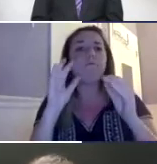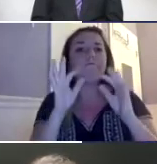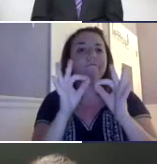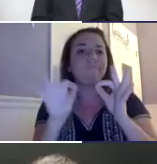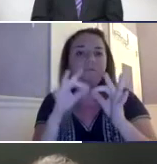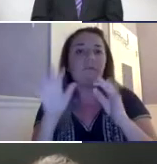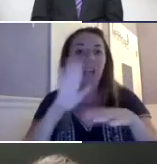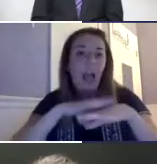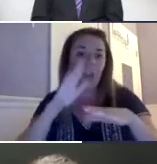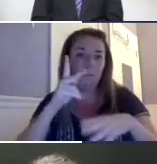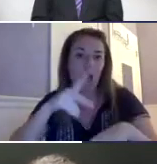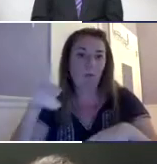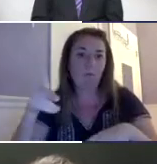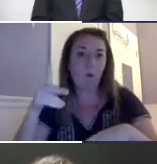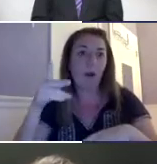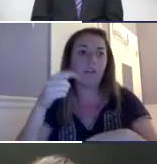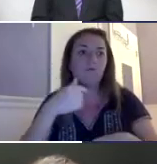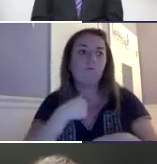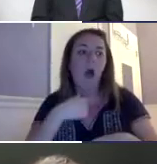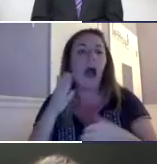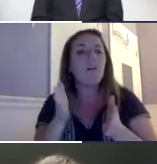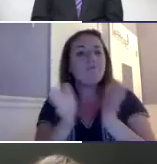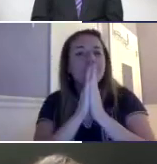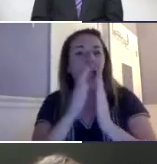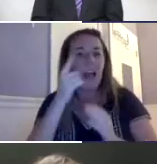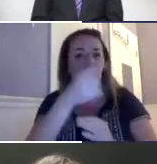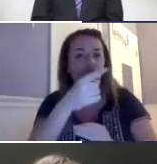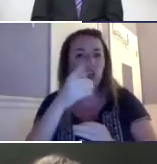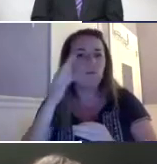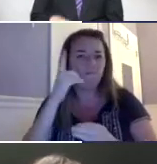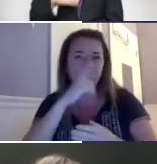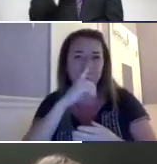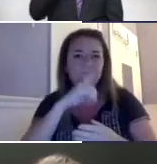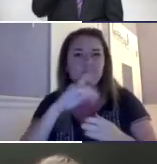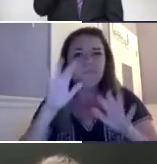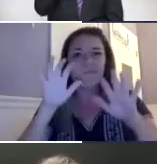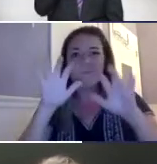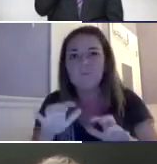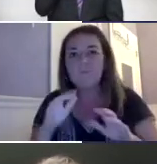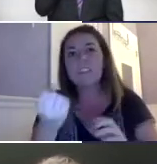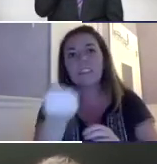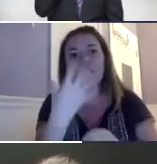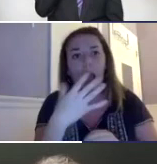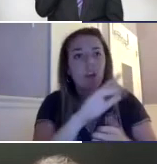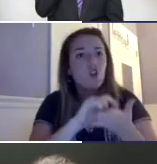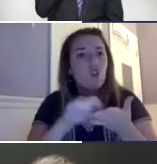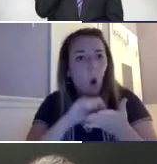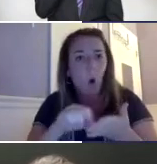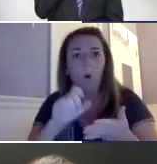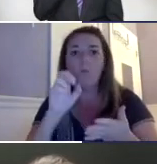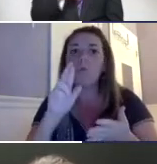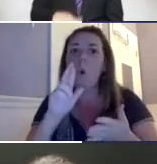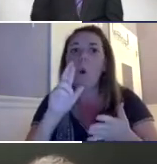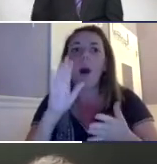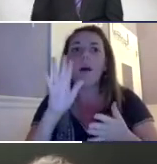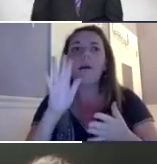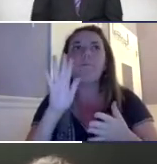talking about. There were no sentences. There was nothing in the PowerPoint to indicate where she was in the presentation. So I asked her if it would be possible for